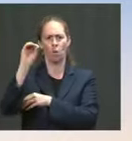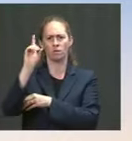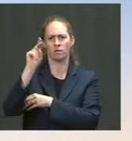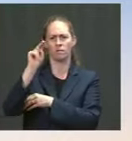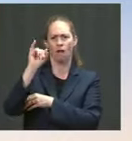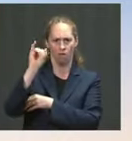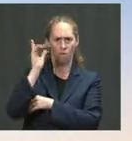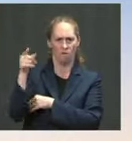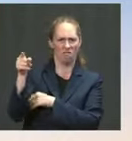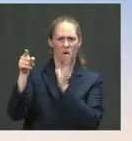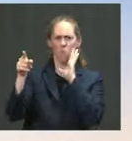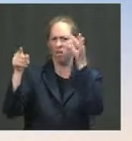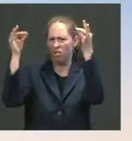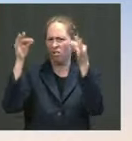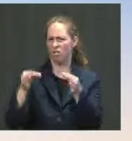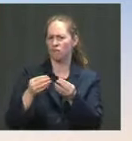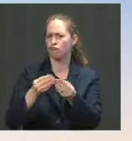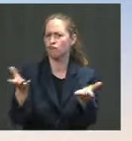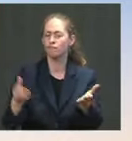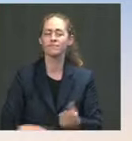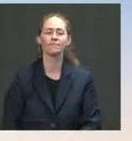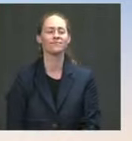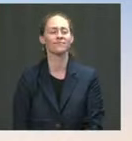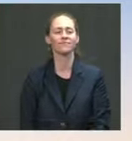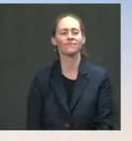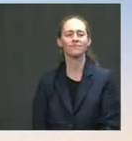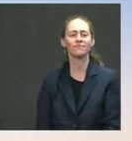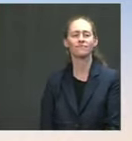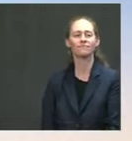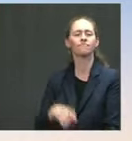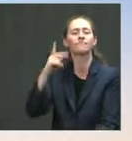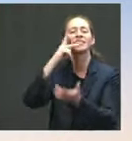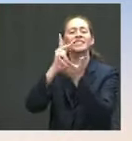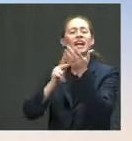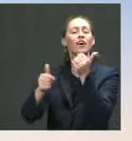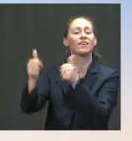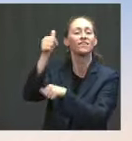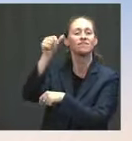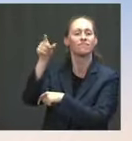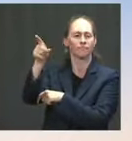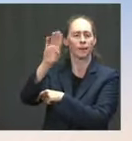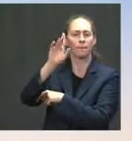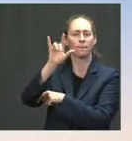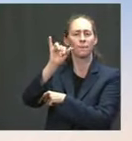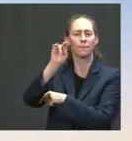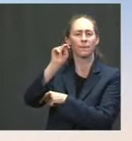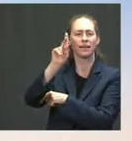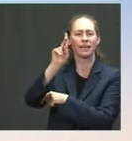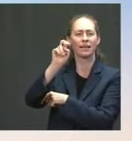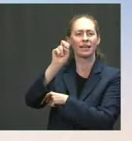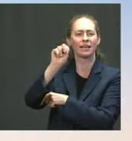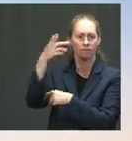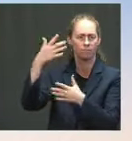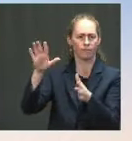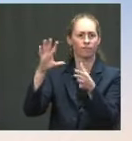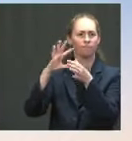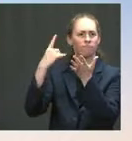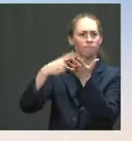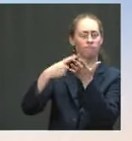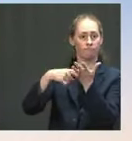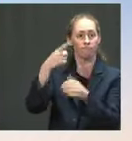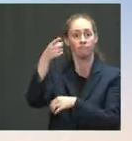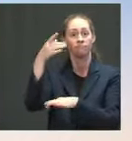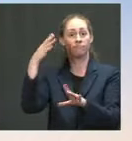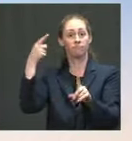Go ahead. The Thanks, Jen. Secretary Blinken just said, and Jake Sullivan said the other day, that even after August 31st, that the U.S. government is committed